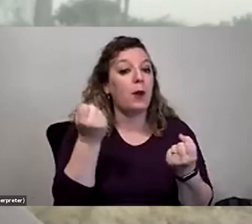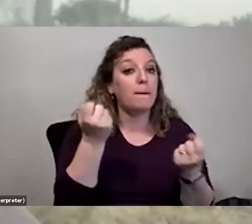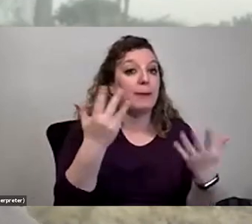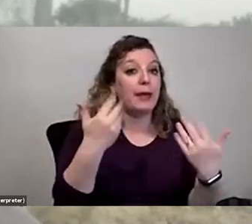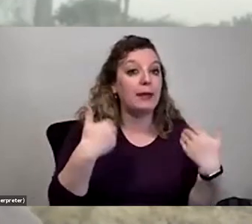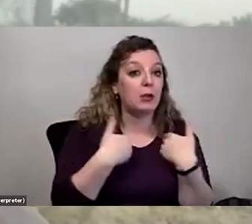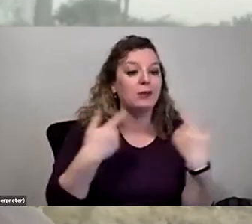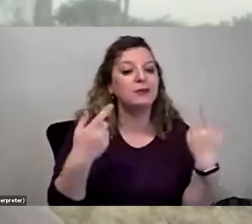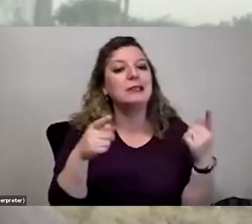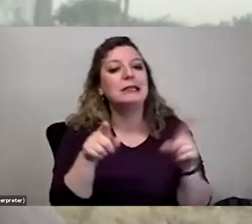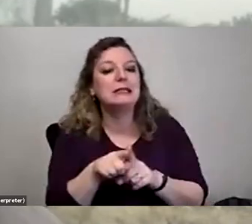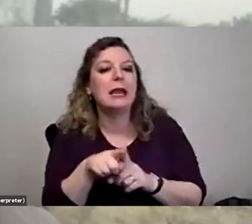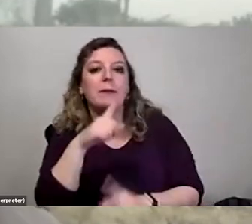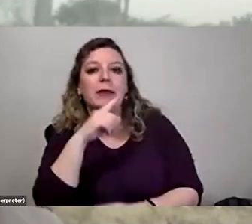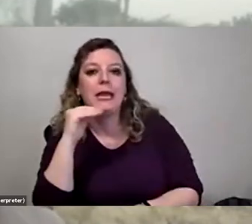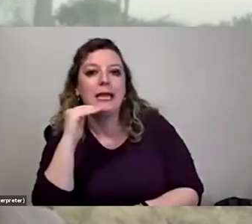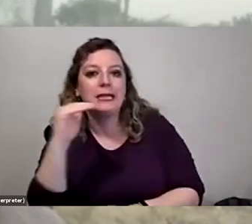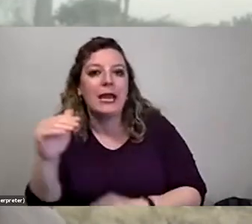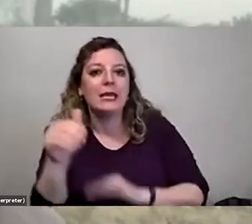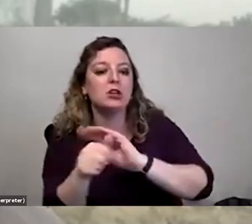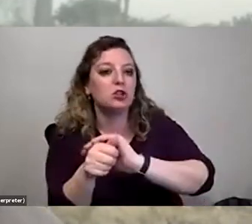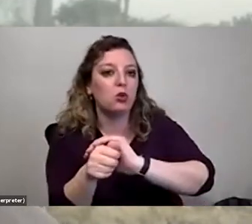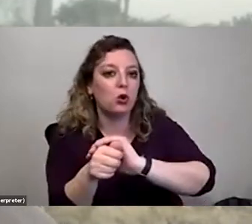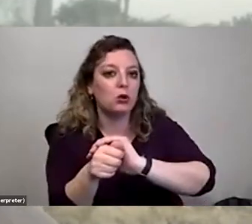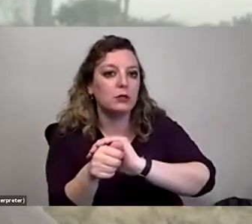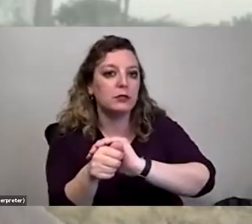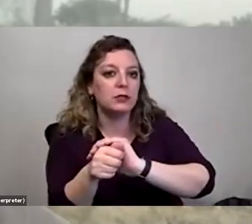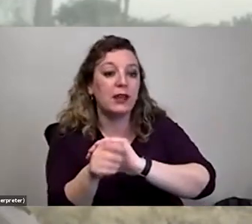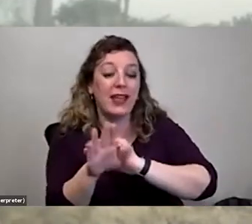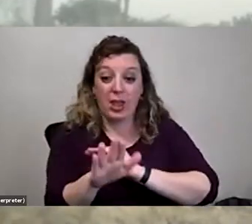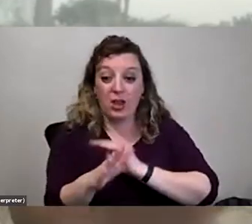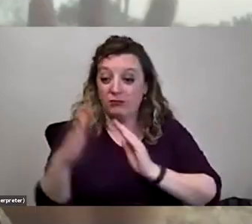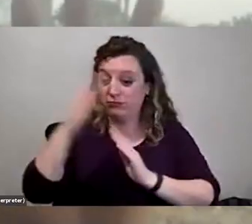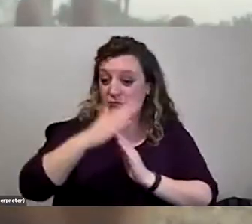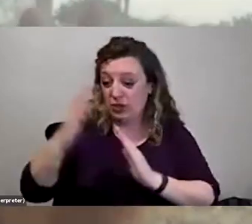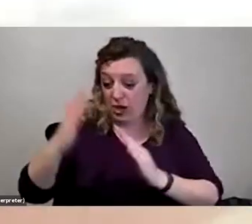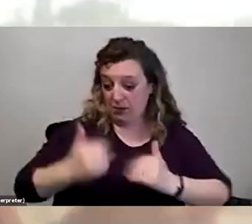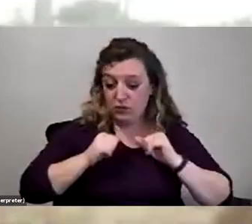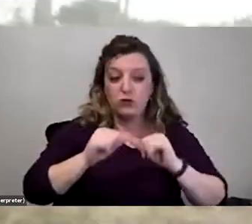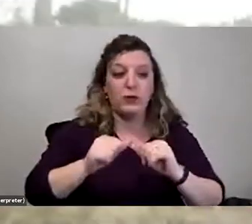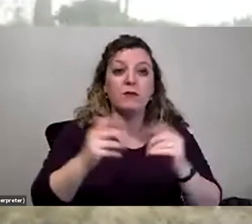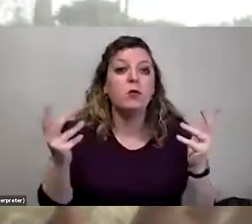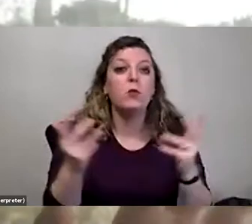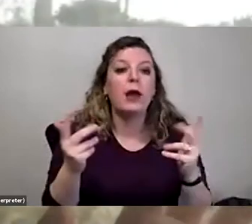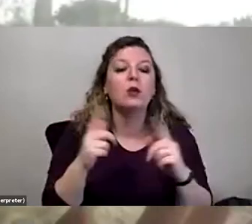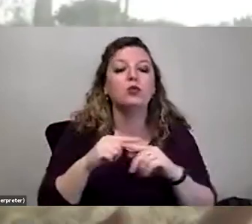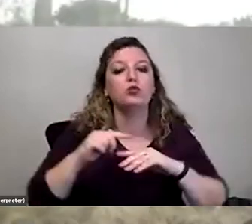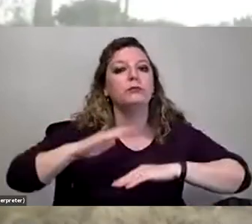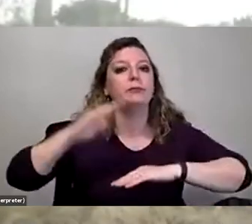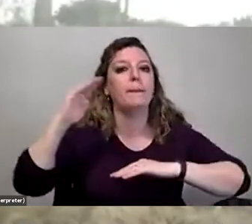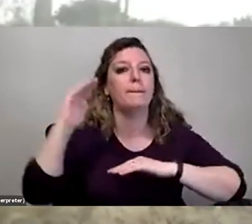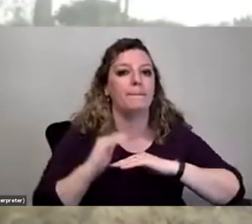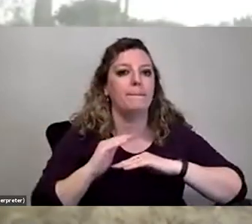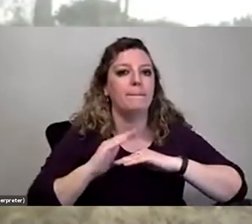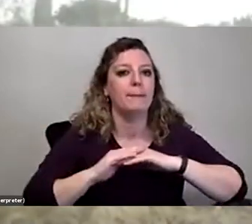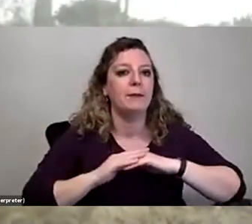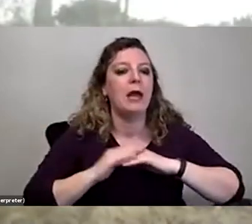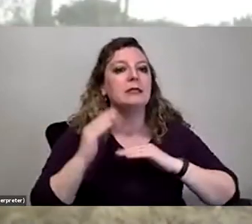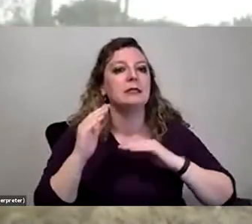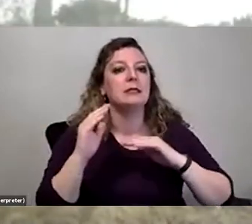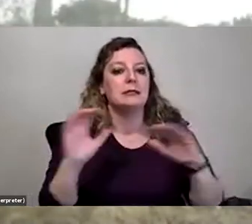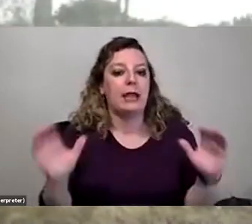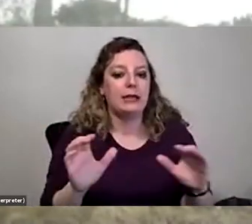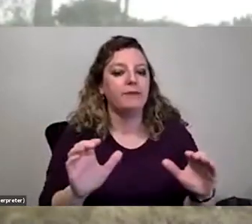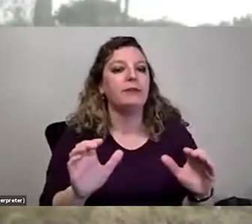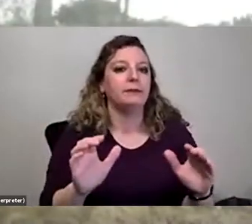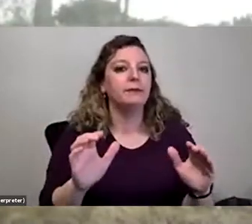like the desert tortoise, their main survival strategy is to minimize activity, which I